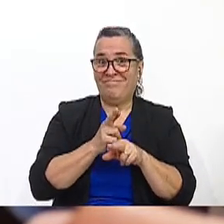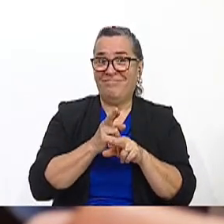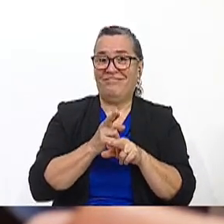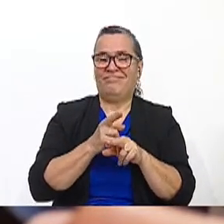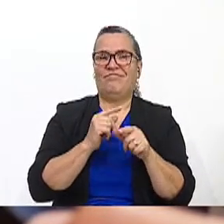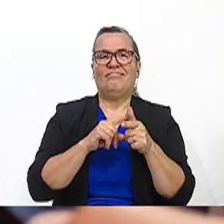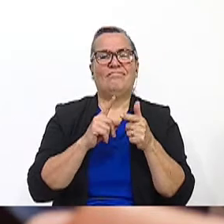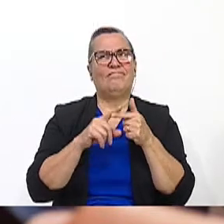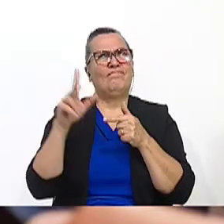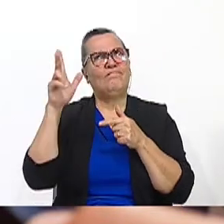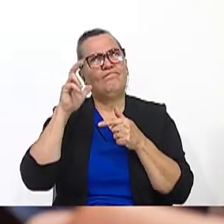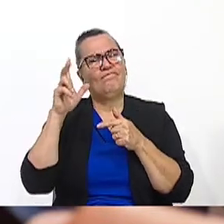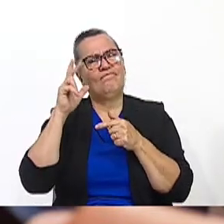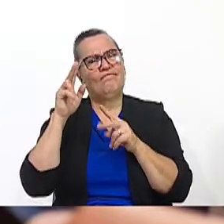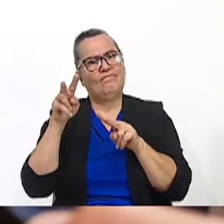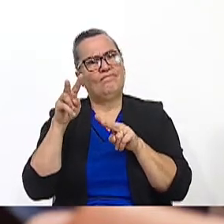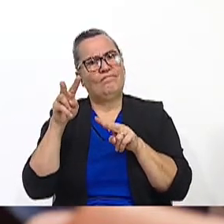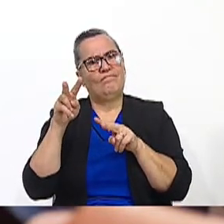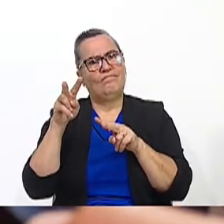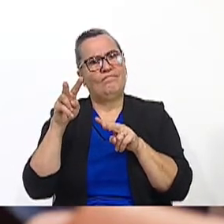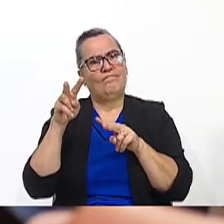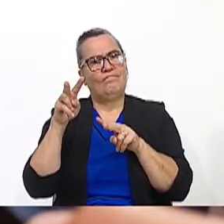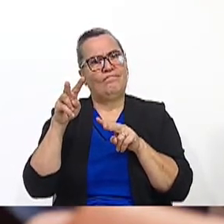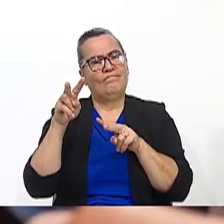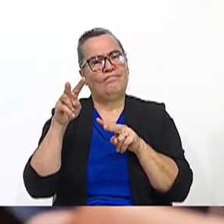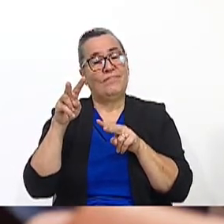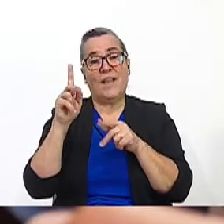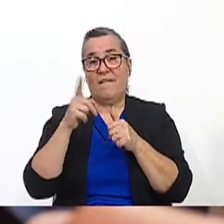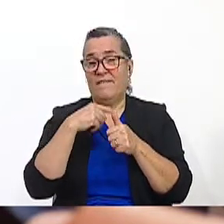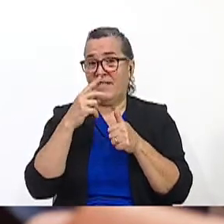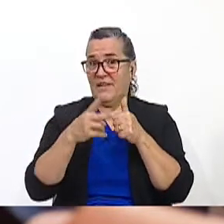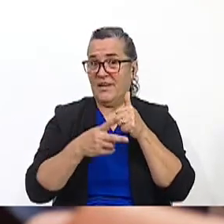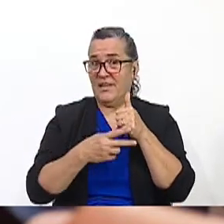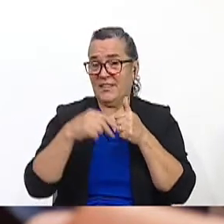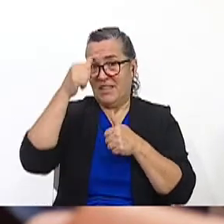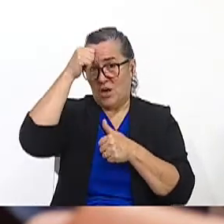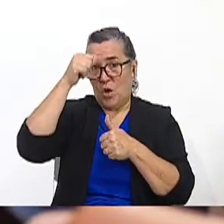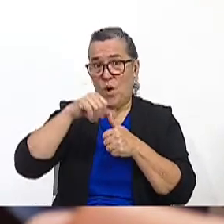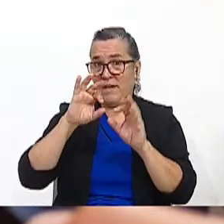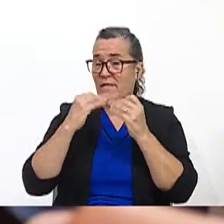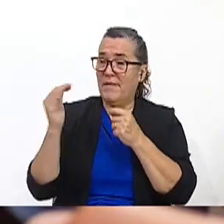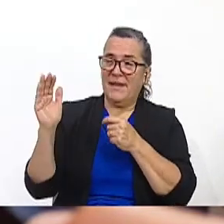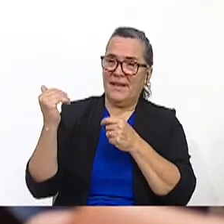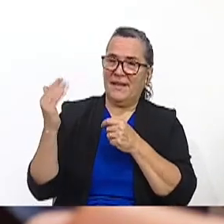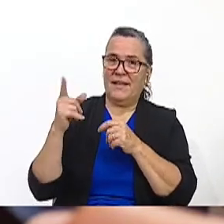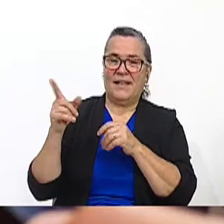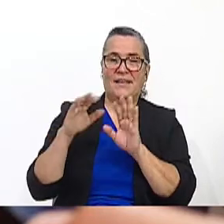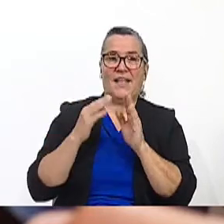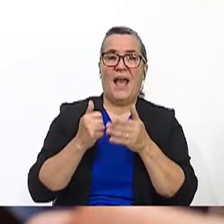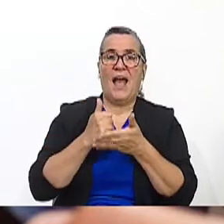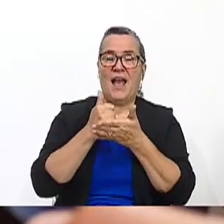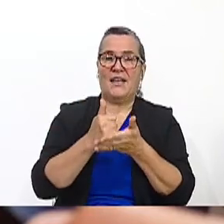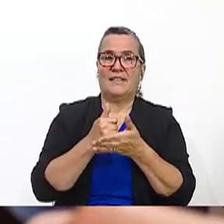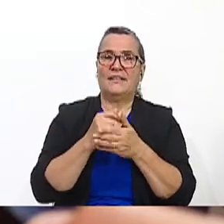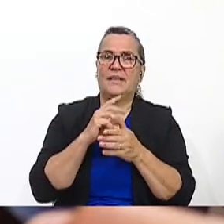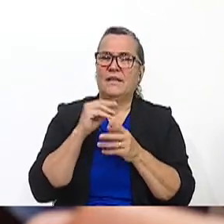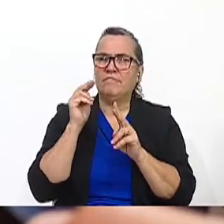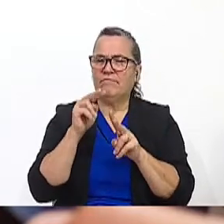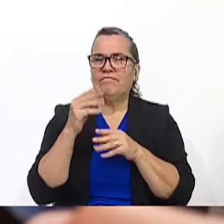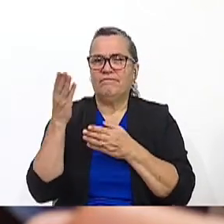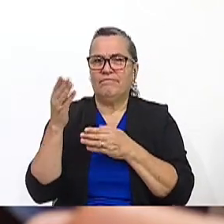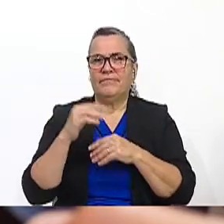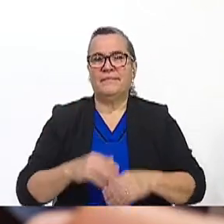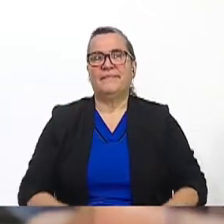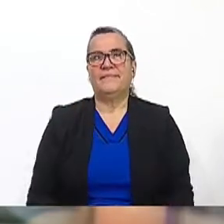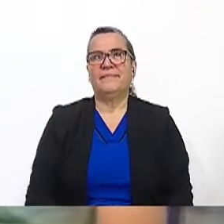And you are going to watch the video for the first time. Okay. Remember to ask your family for help. And look at this.